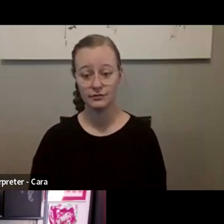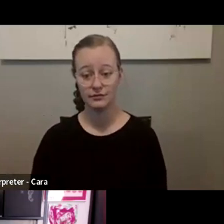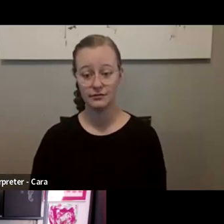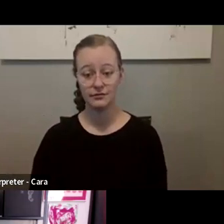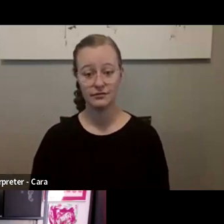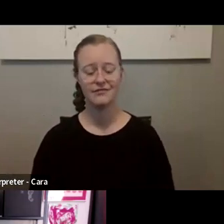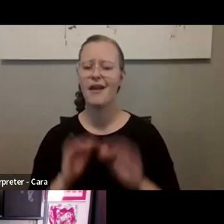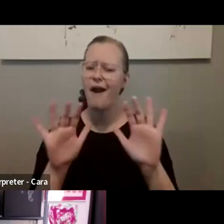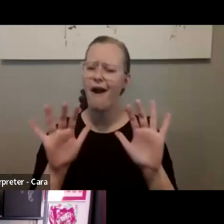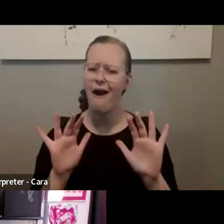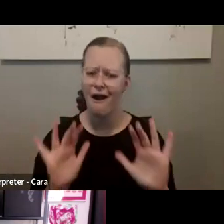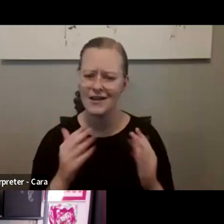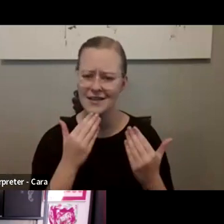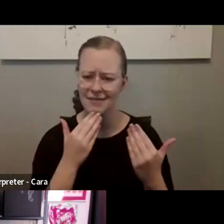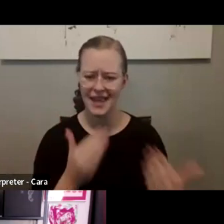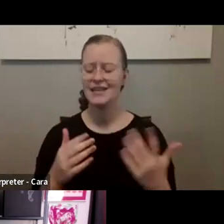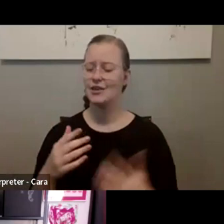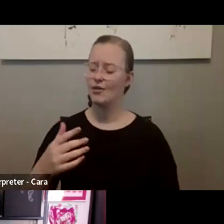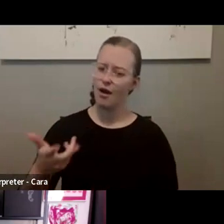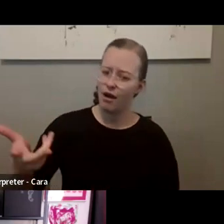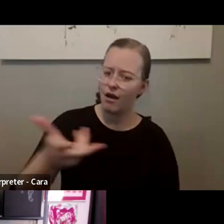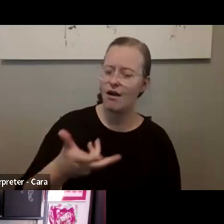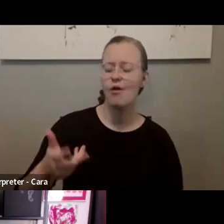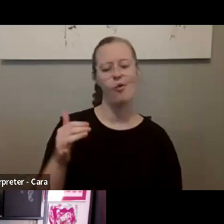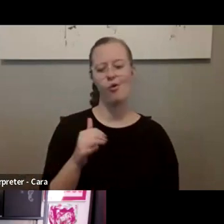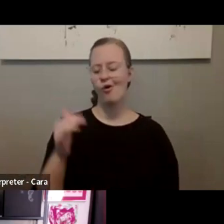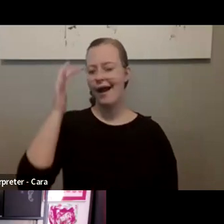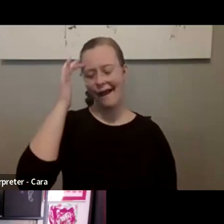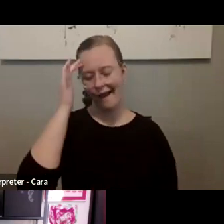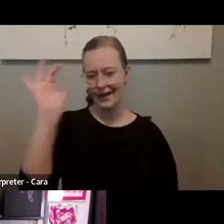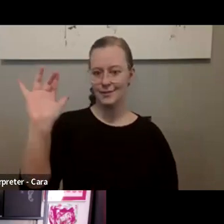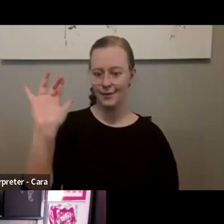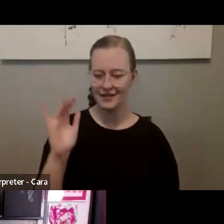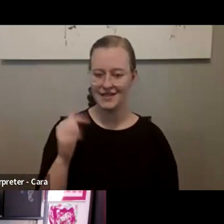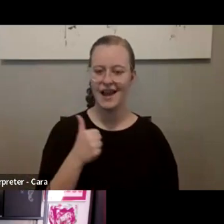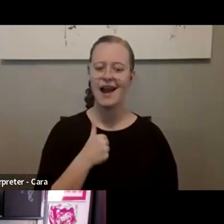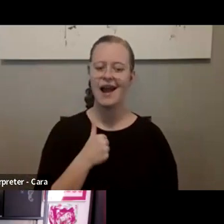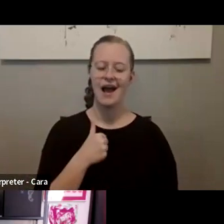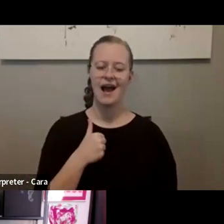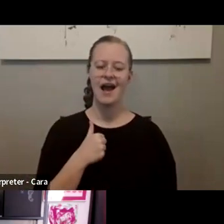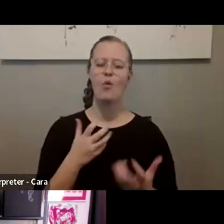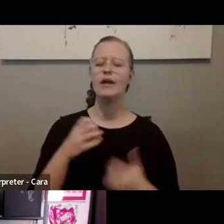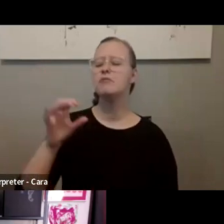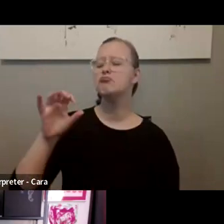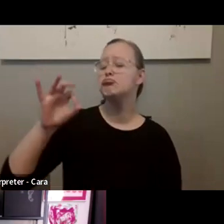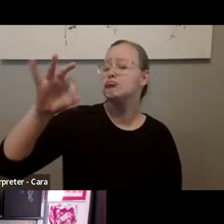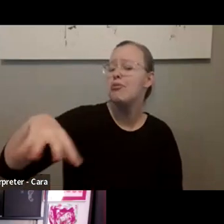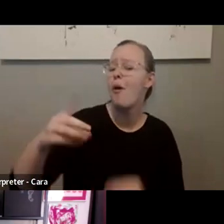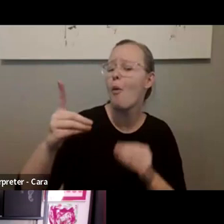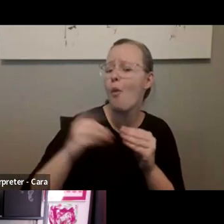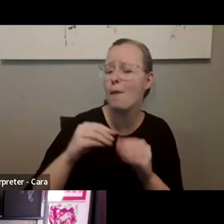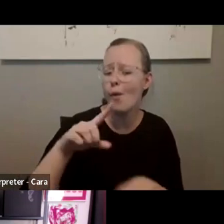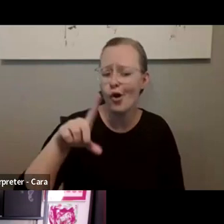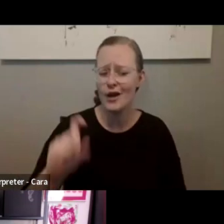Awesome. Thank you. You all are truly the experts. And I do want to just throw one more question to you all.